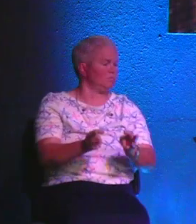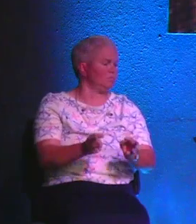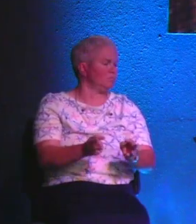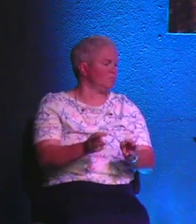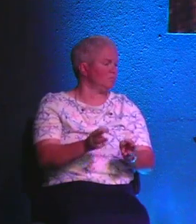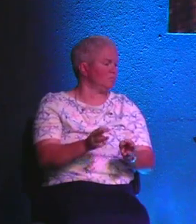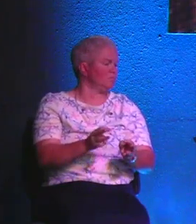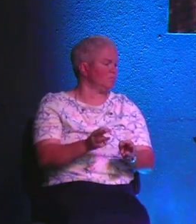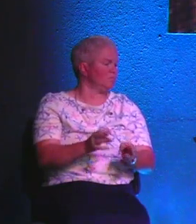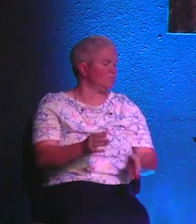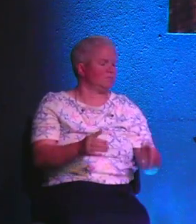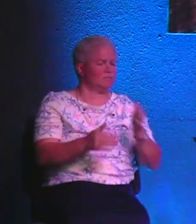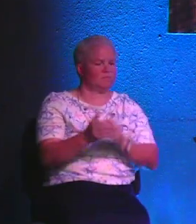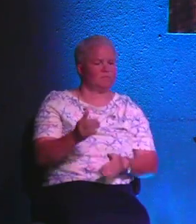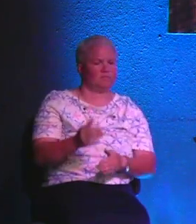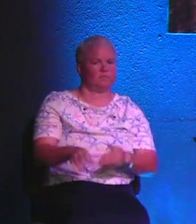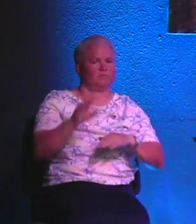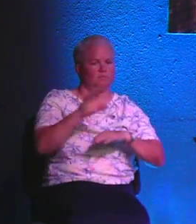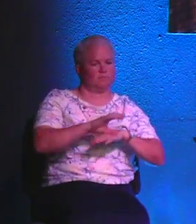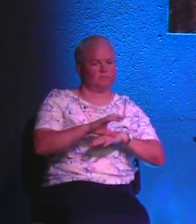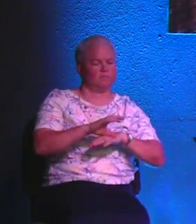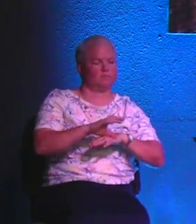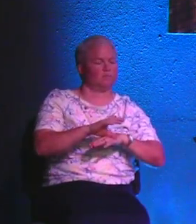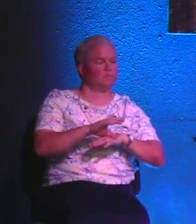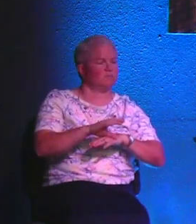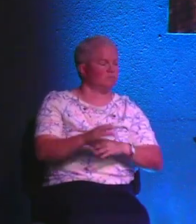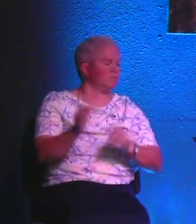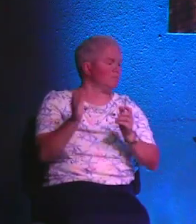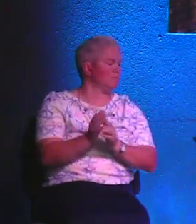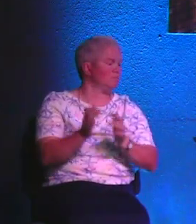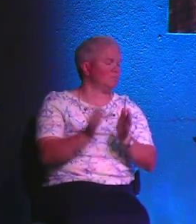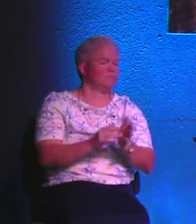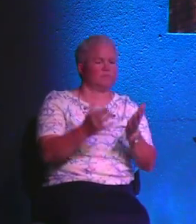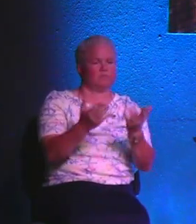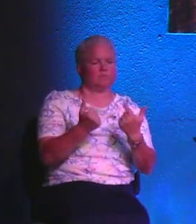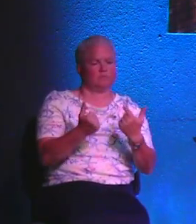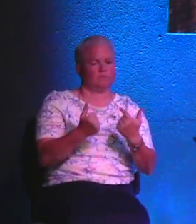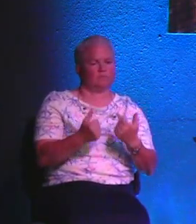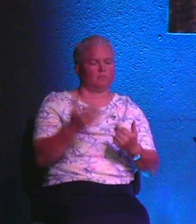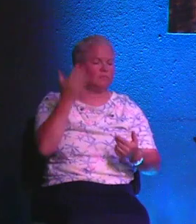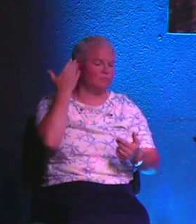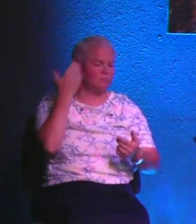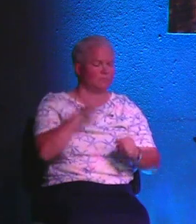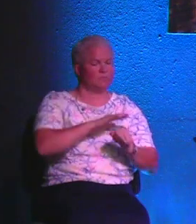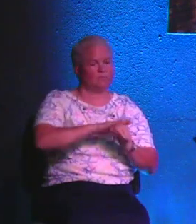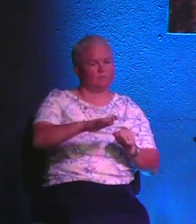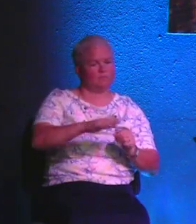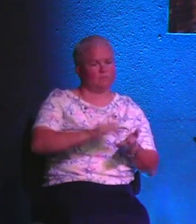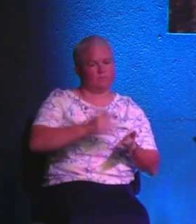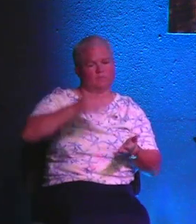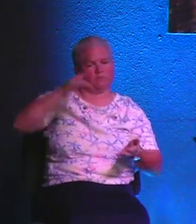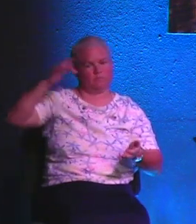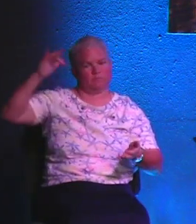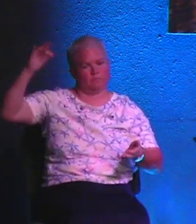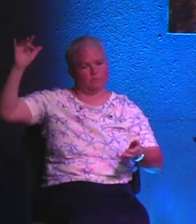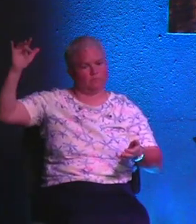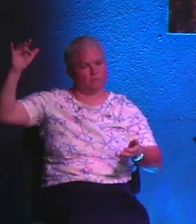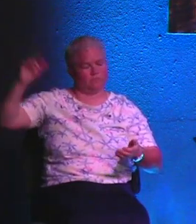until the end of the church age and Jesus comes back fully in His glory.